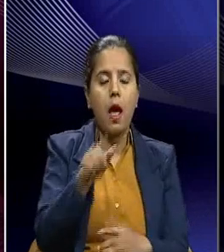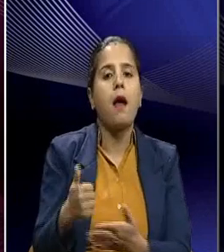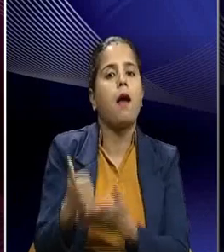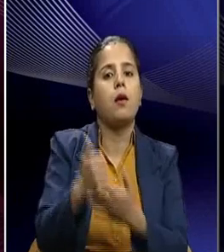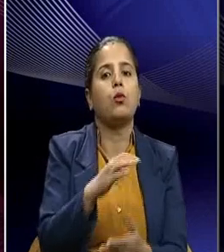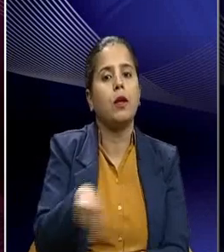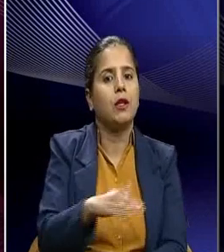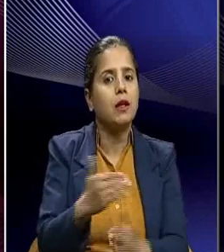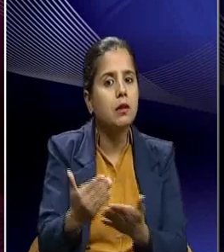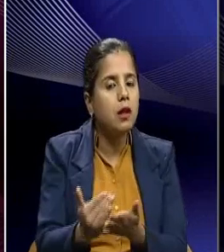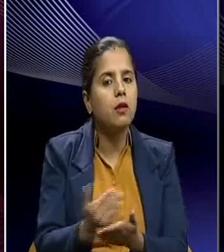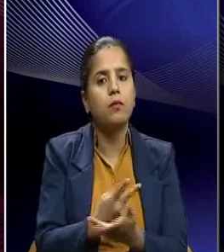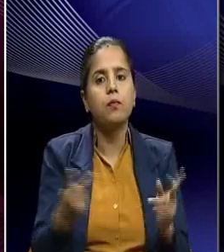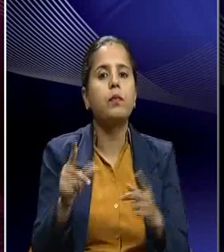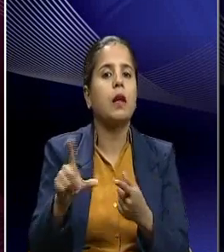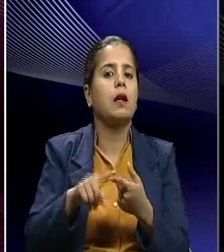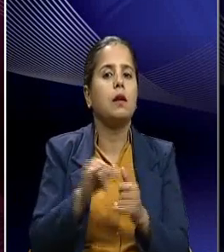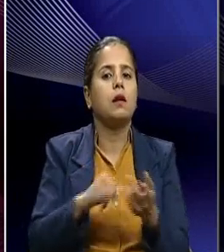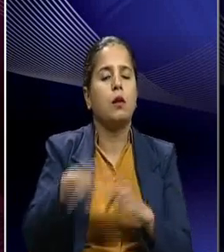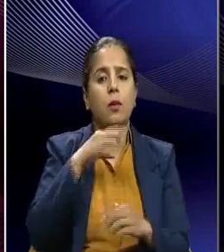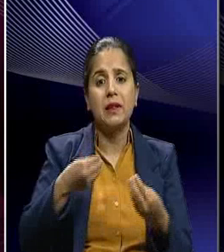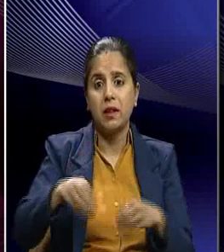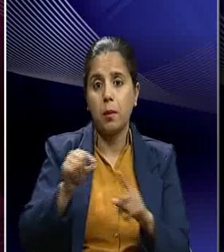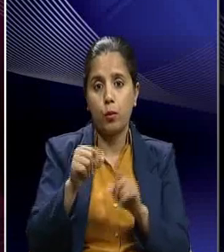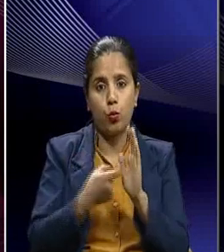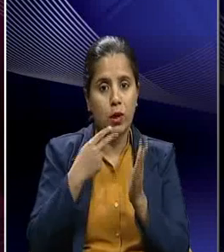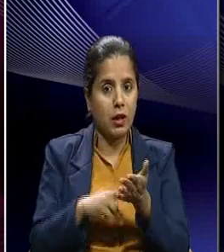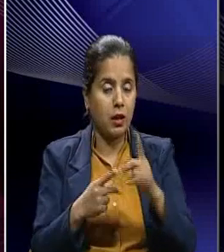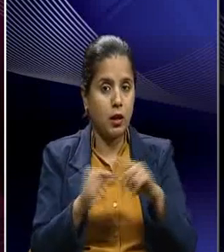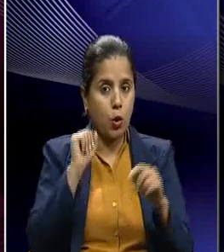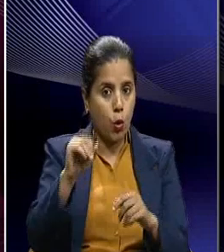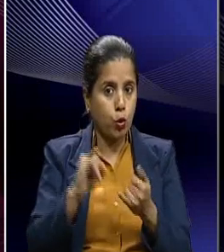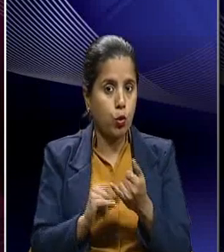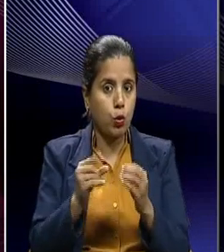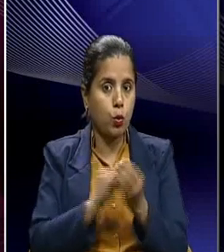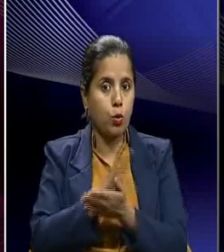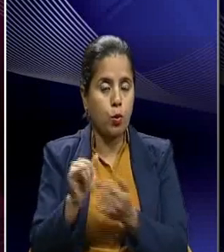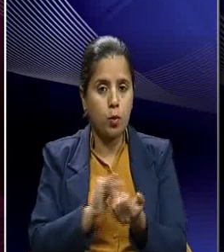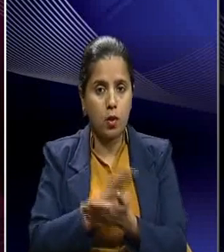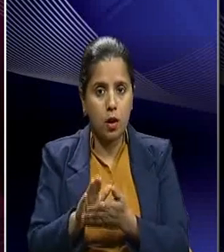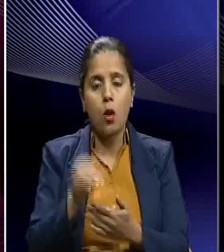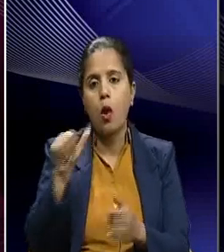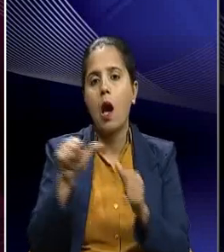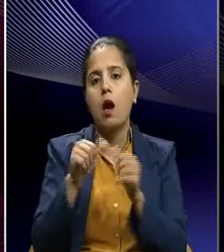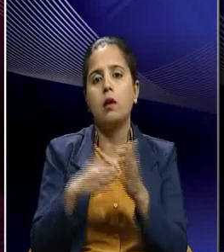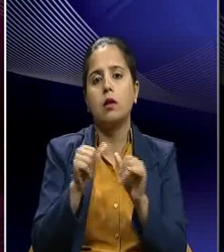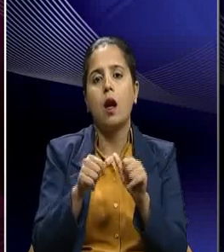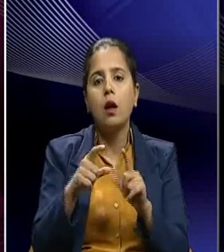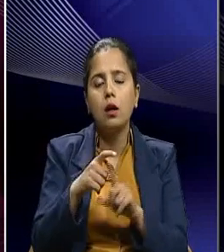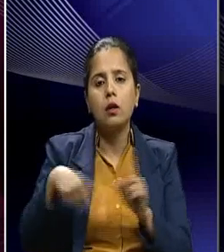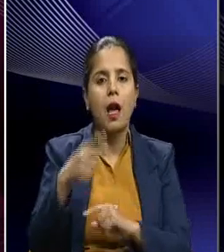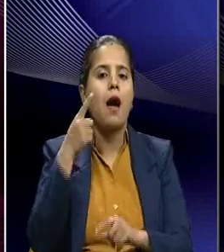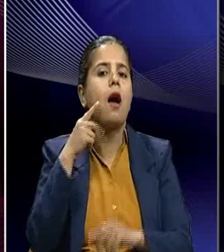in securing release of a smuggled film print on Subhash Chandra Bose and the Azad Hind Forge which was INA.